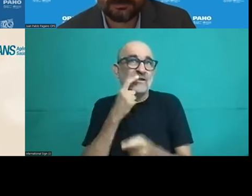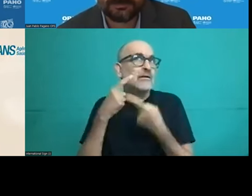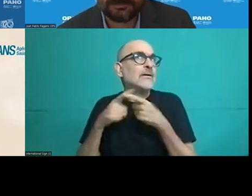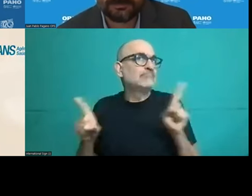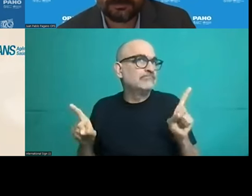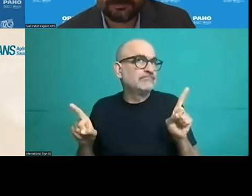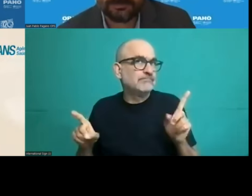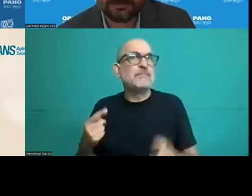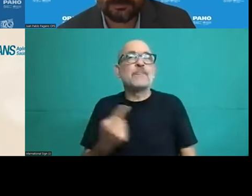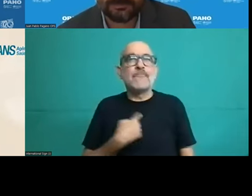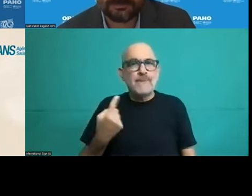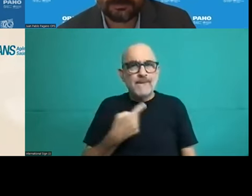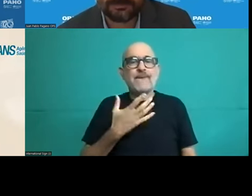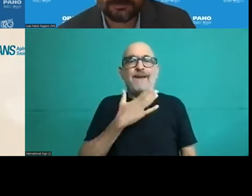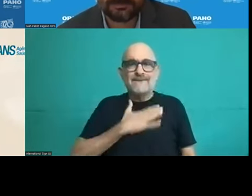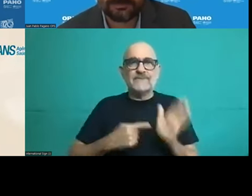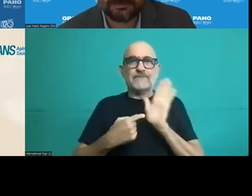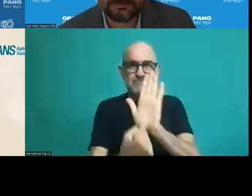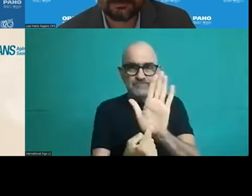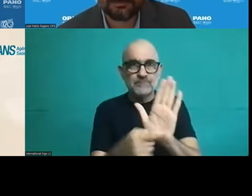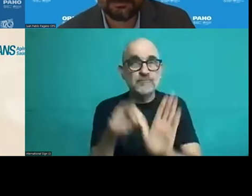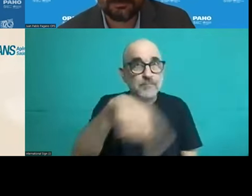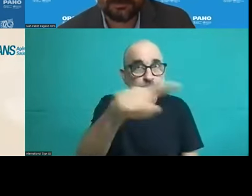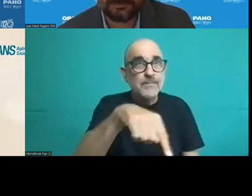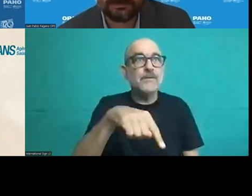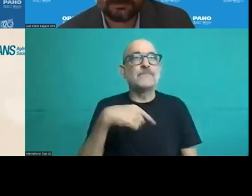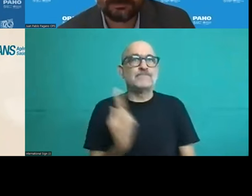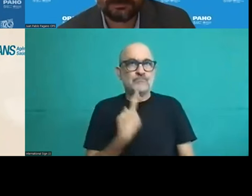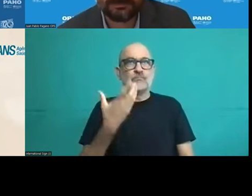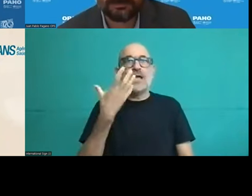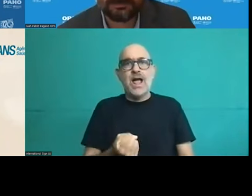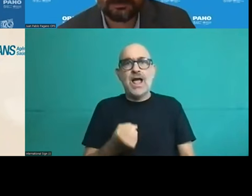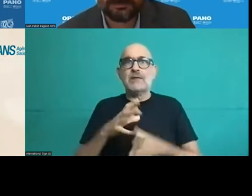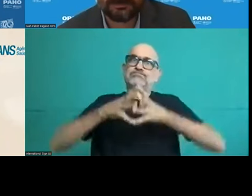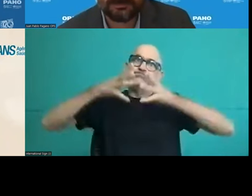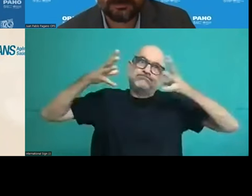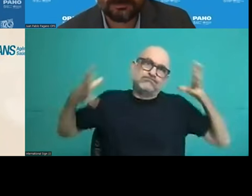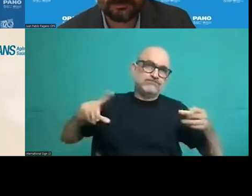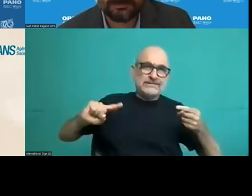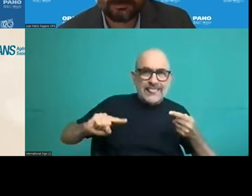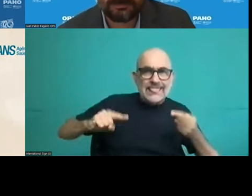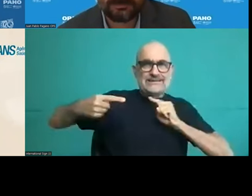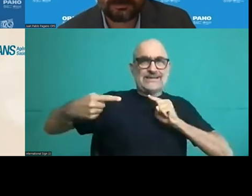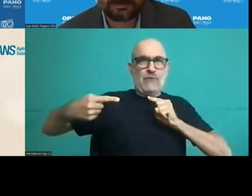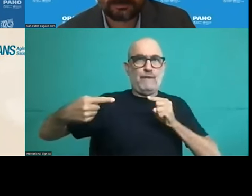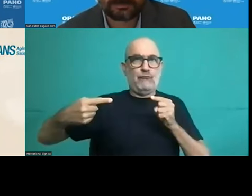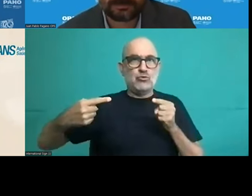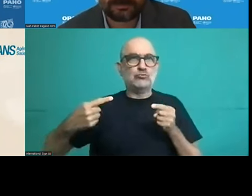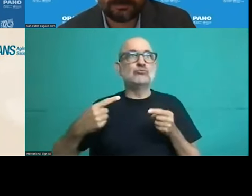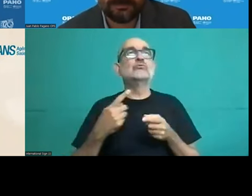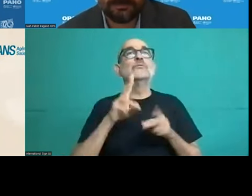we have very large challenges ahead when we look at this